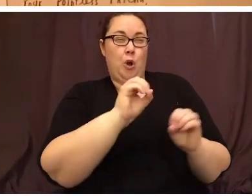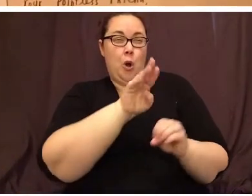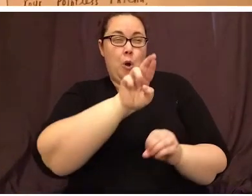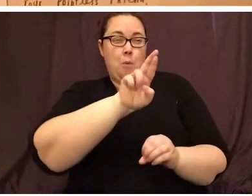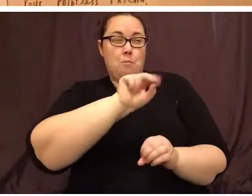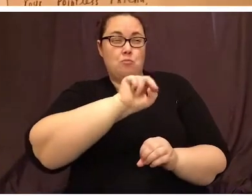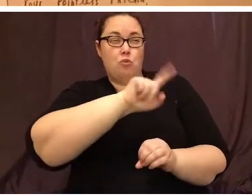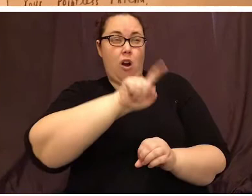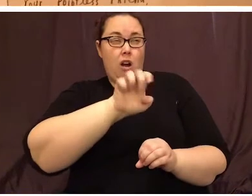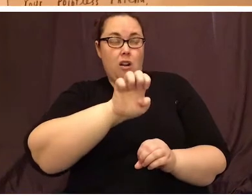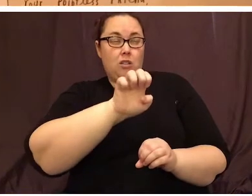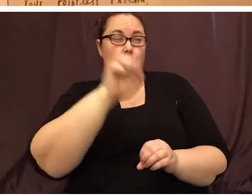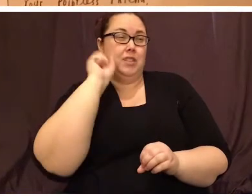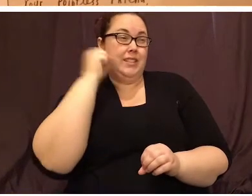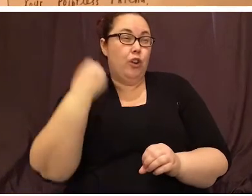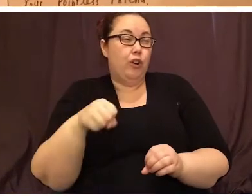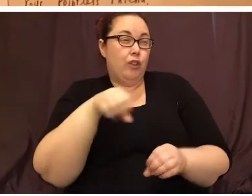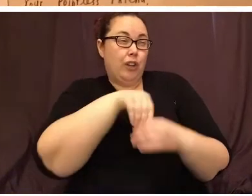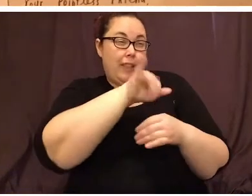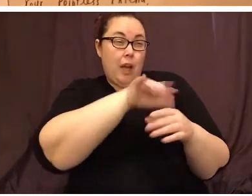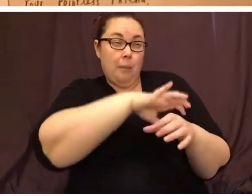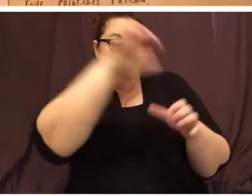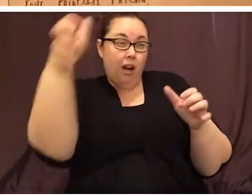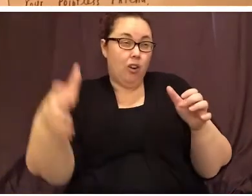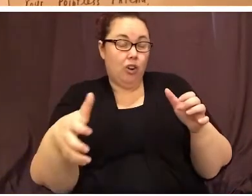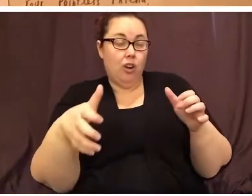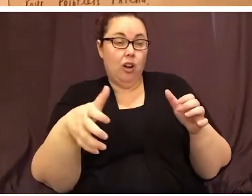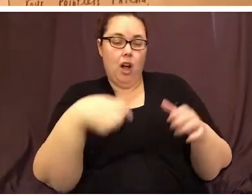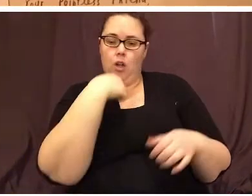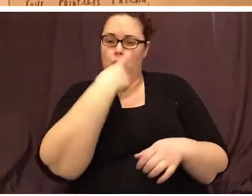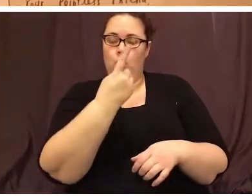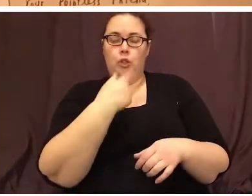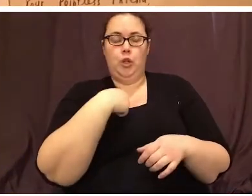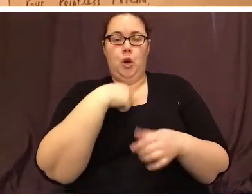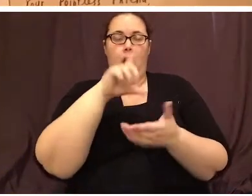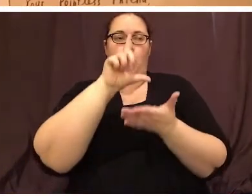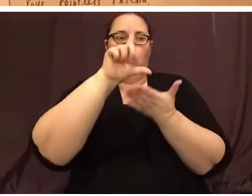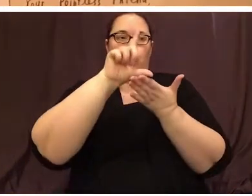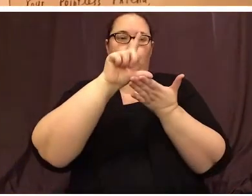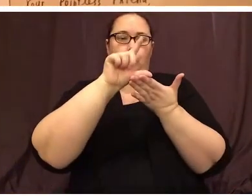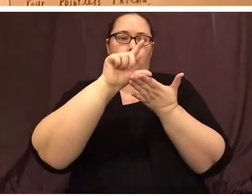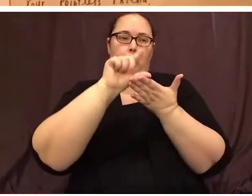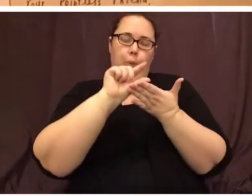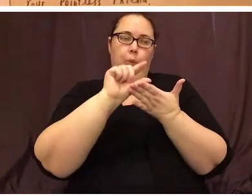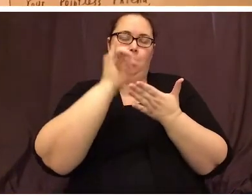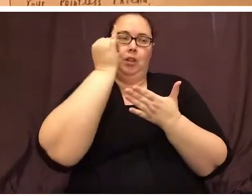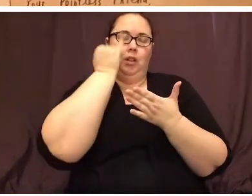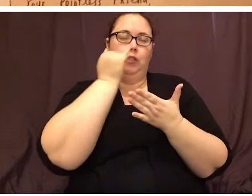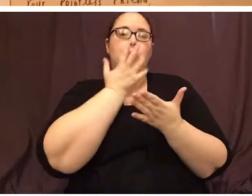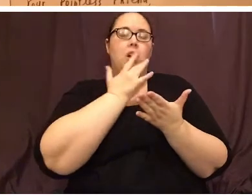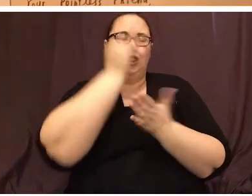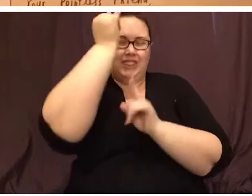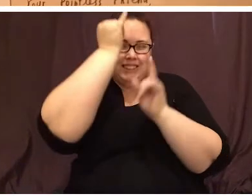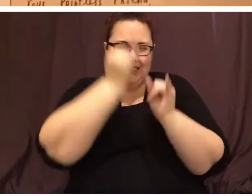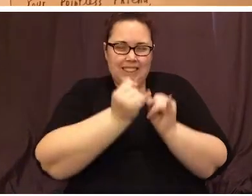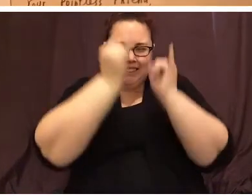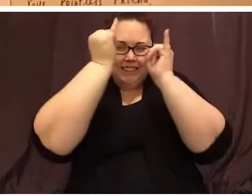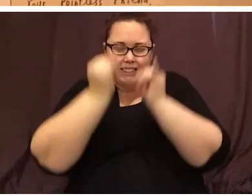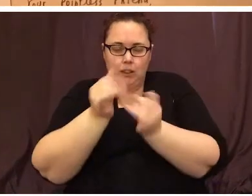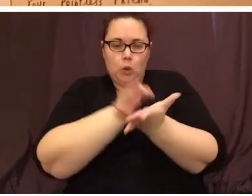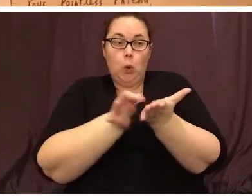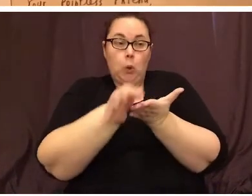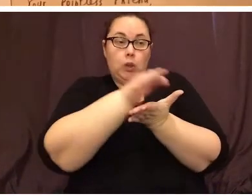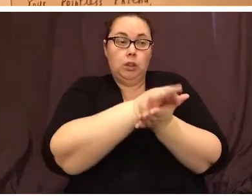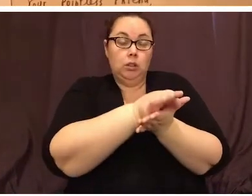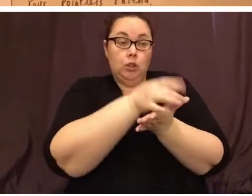pile, huh? I told you it would make me blunt if you colored each coin individually. But would you